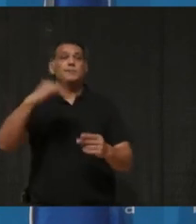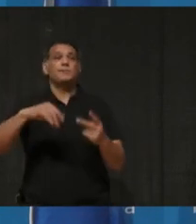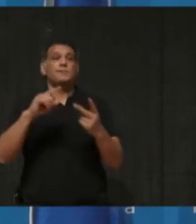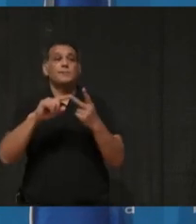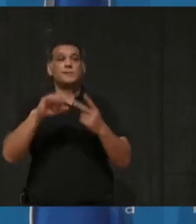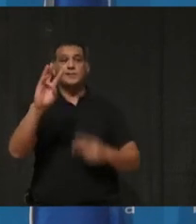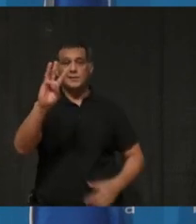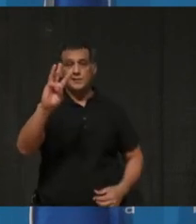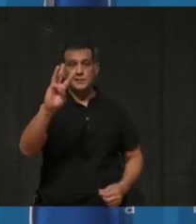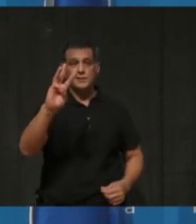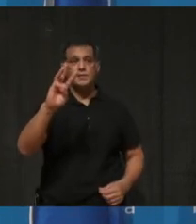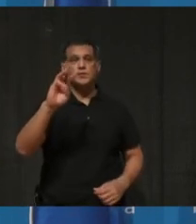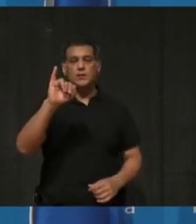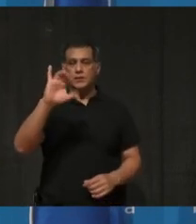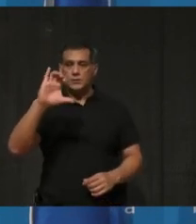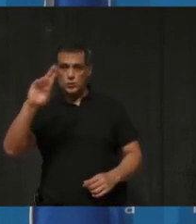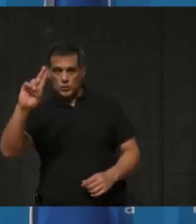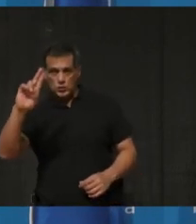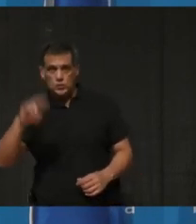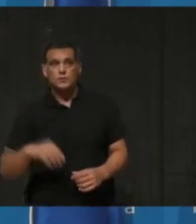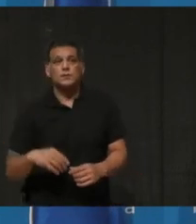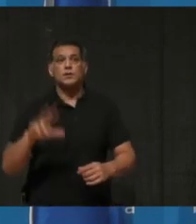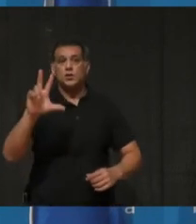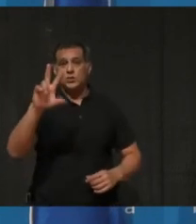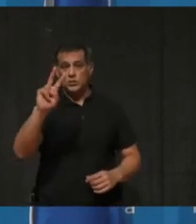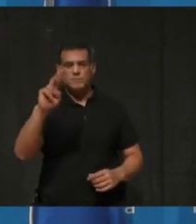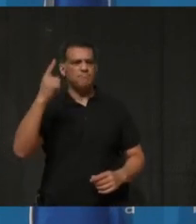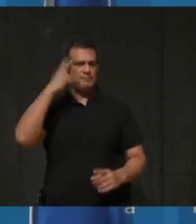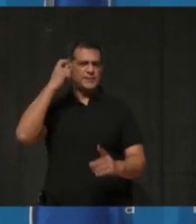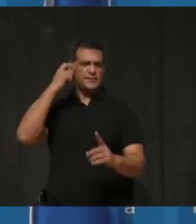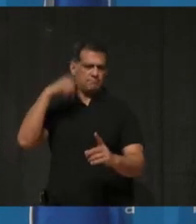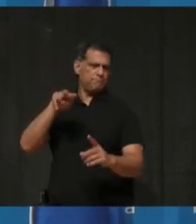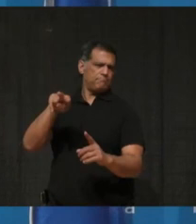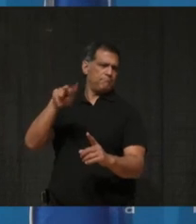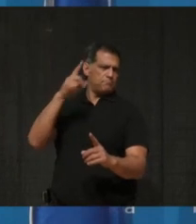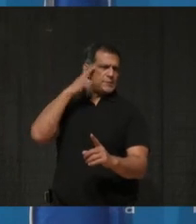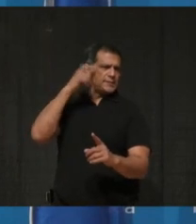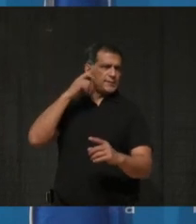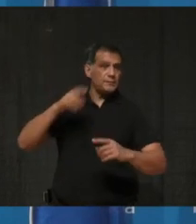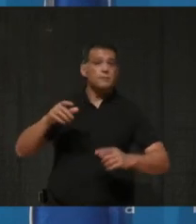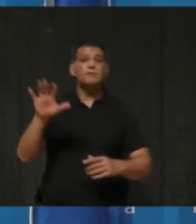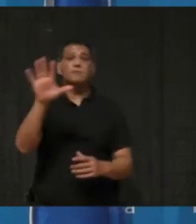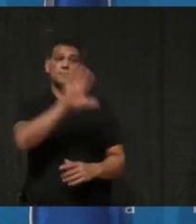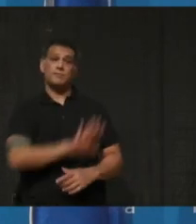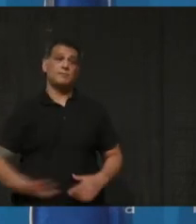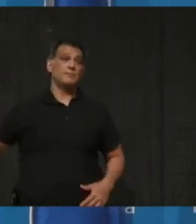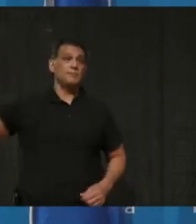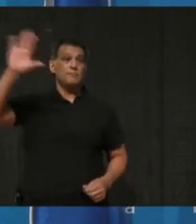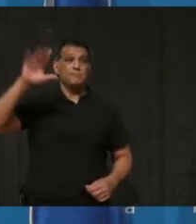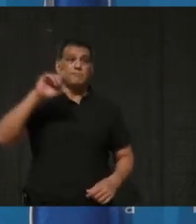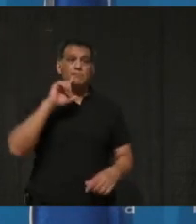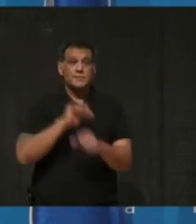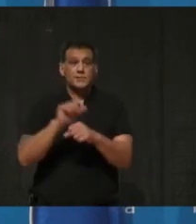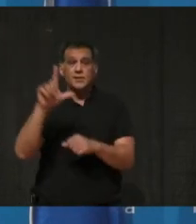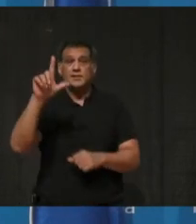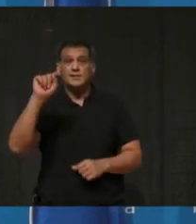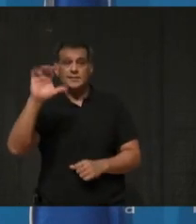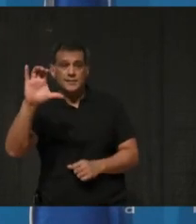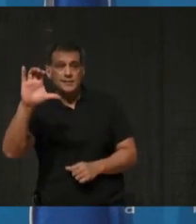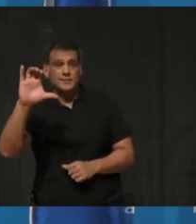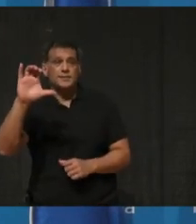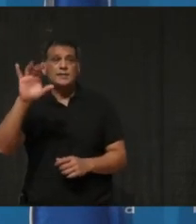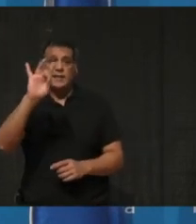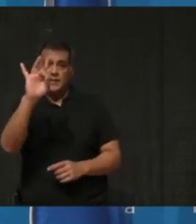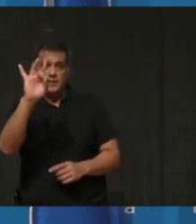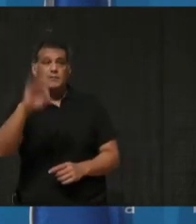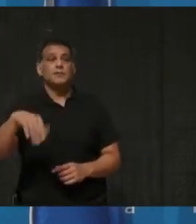6 in the ICU and 32 suspected cases. In Peel, 8 long-term care homes, 5 retirement homes and